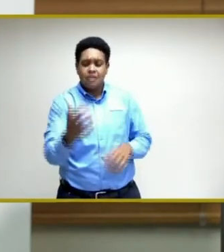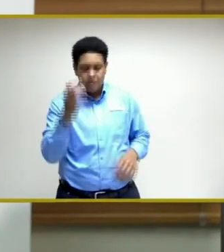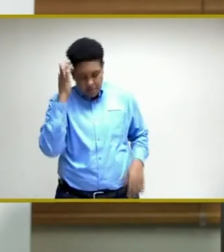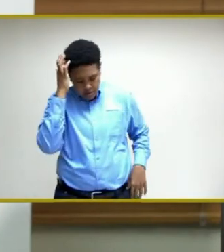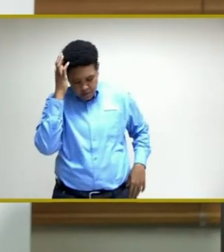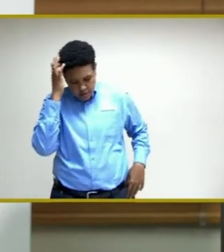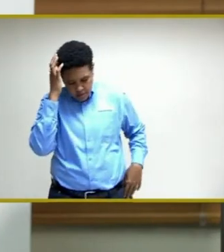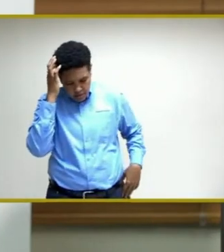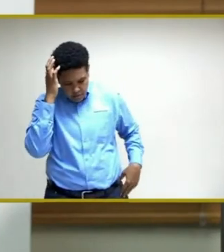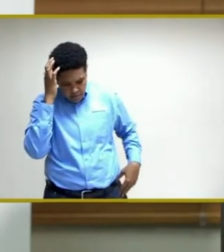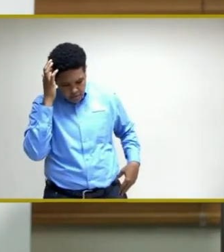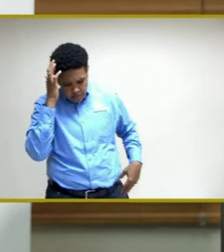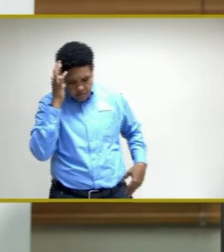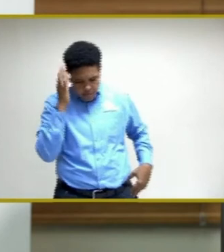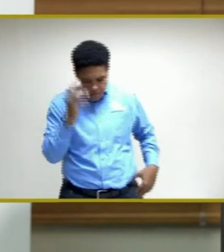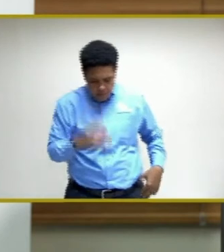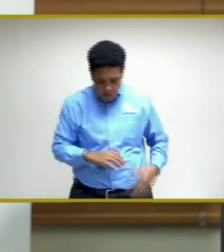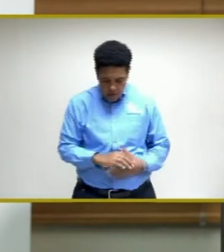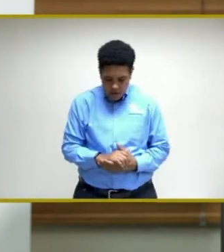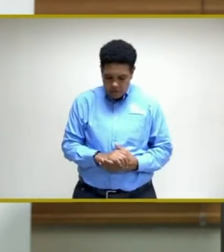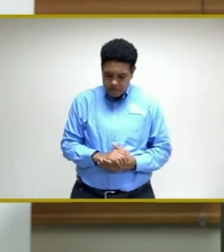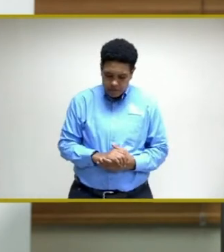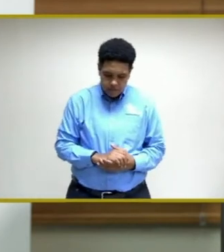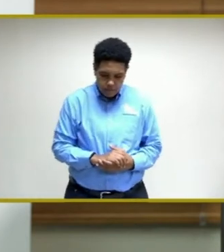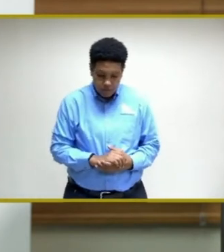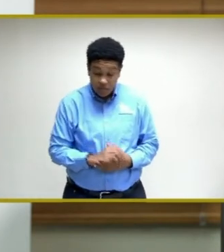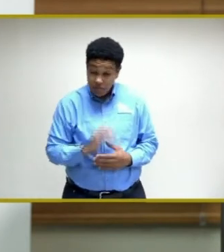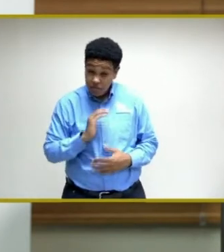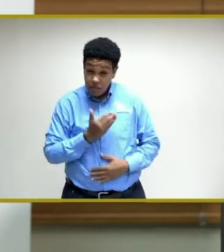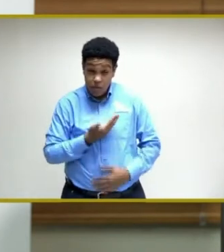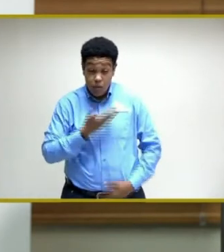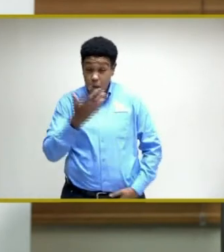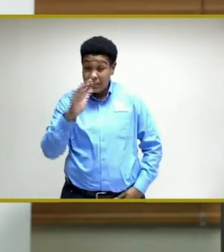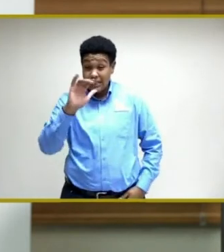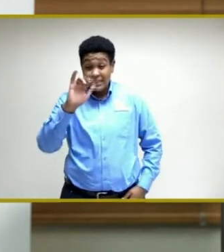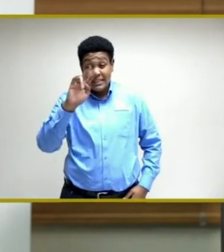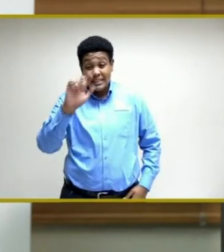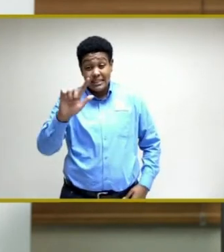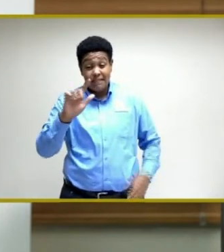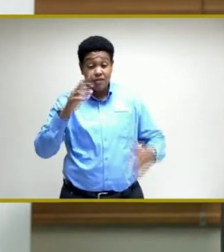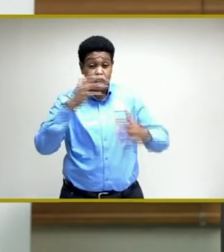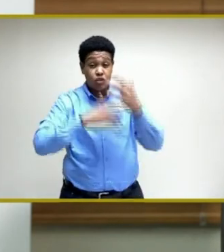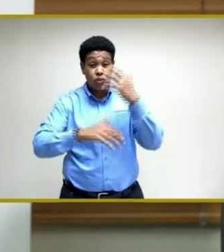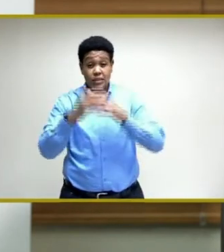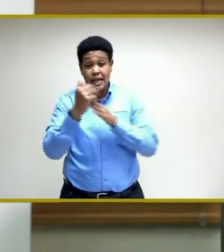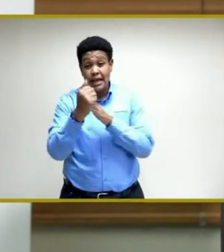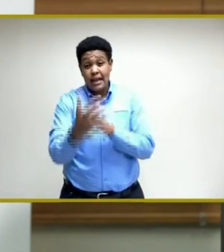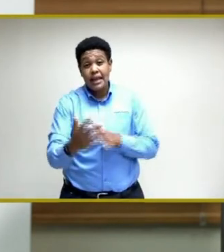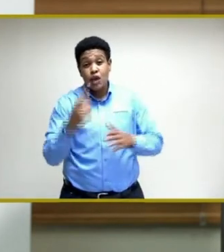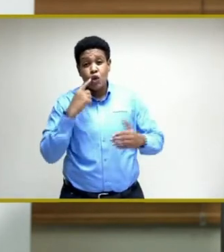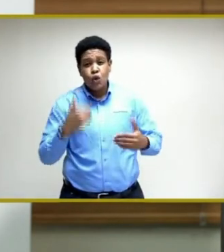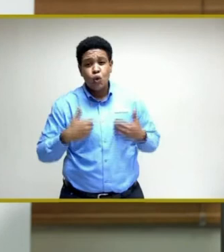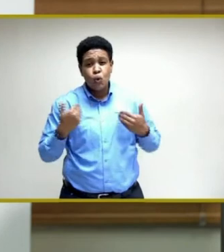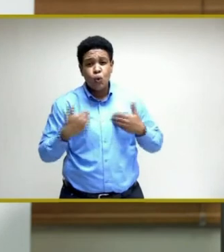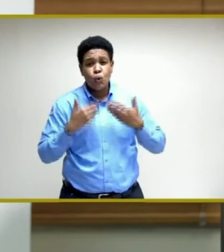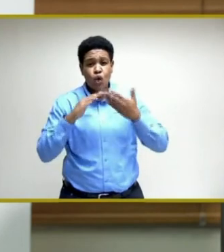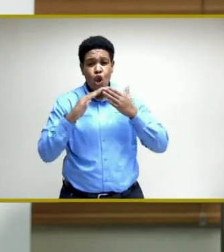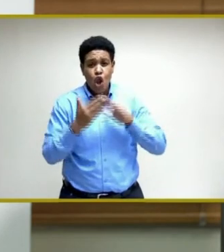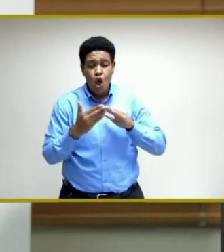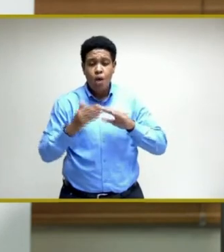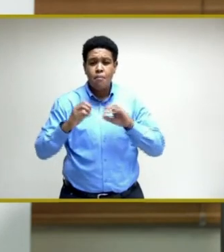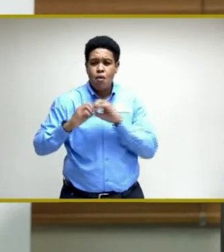our civil society leaders, the youth club organizations,